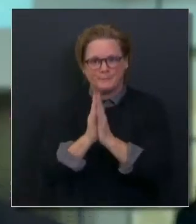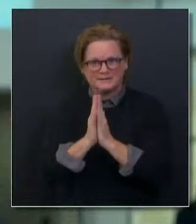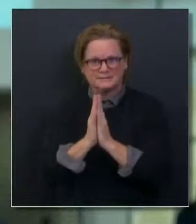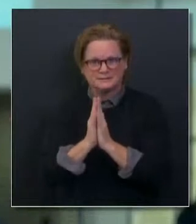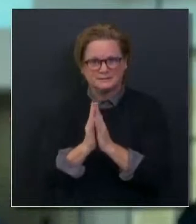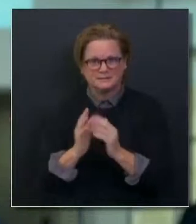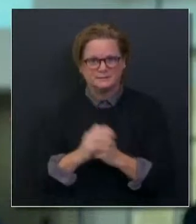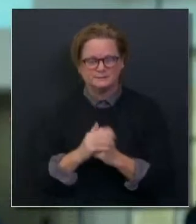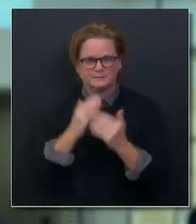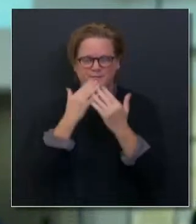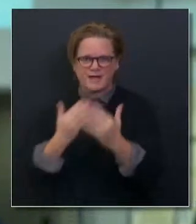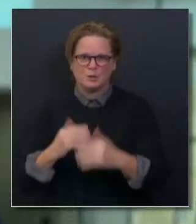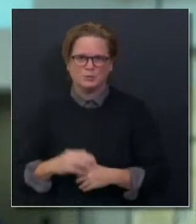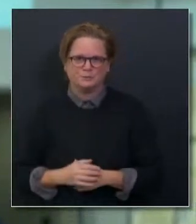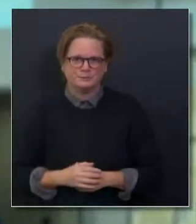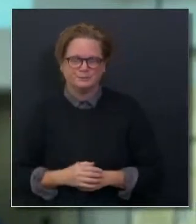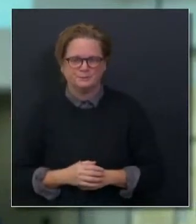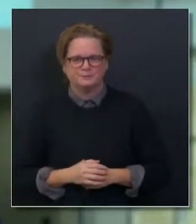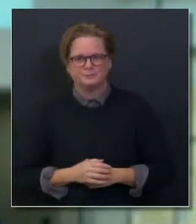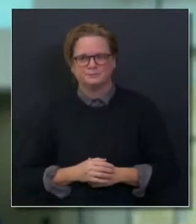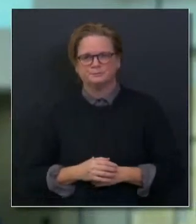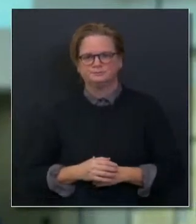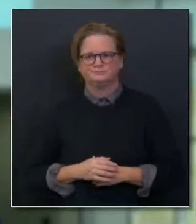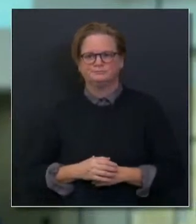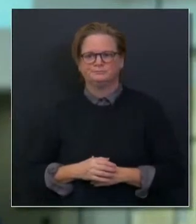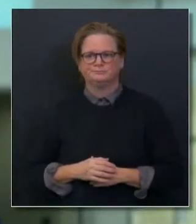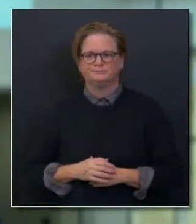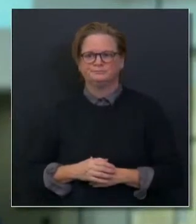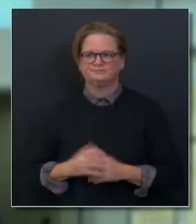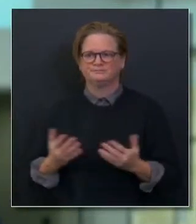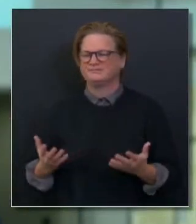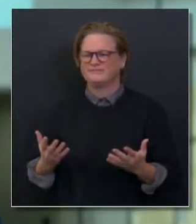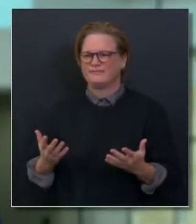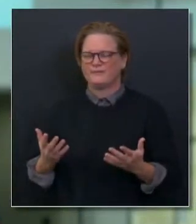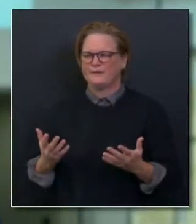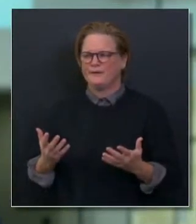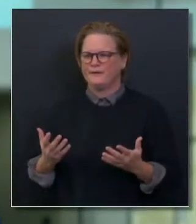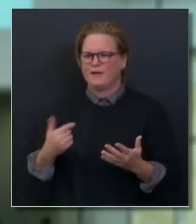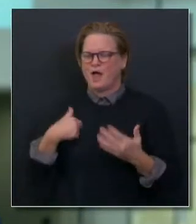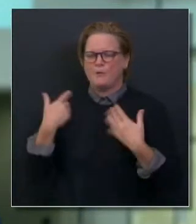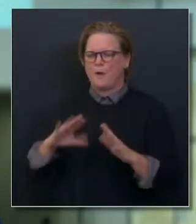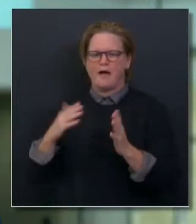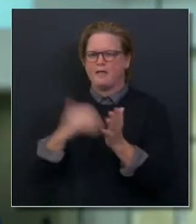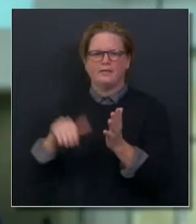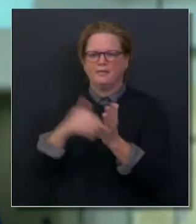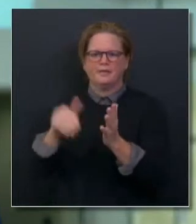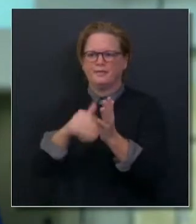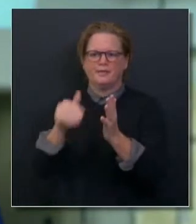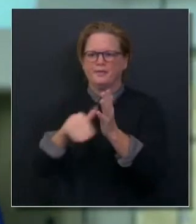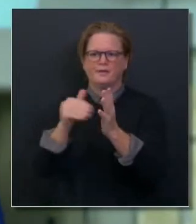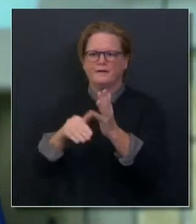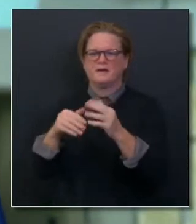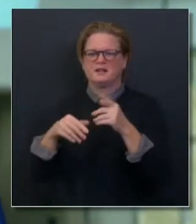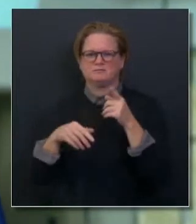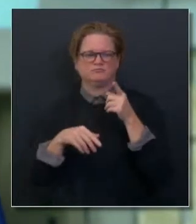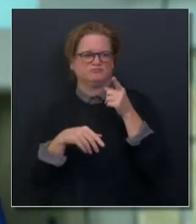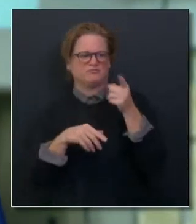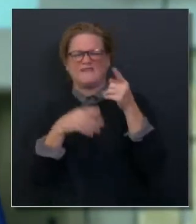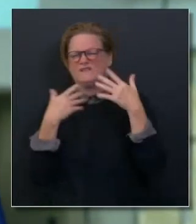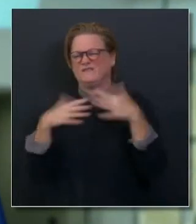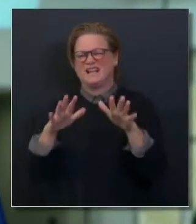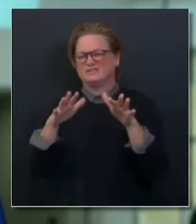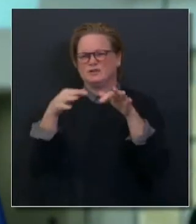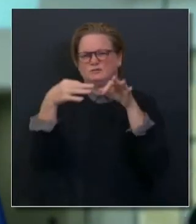Without belaboring this any further, I think the point that Dr. Galli was just making is the critical point. Even if we start seeing the case numbers go down, you have the